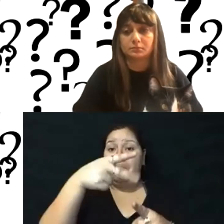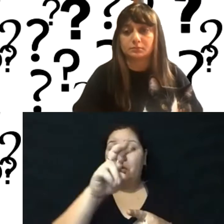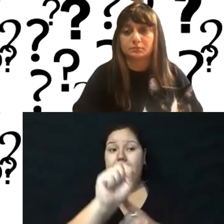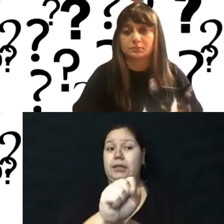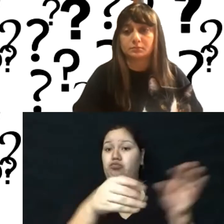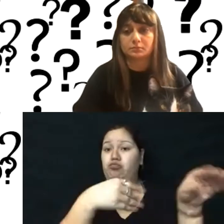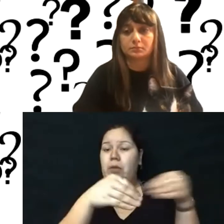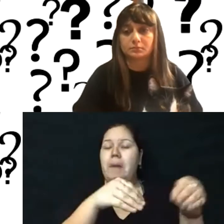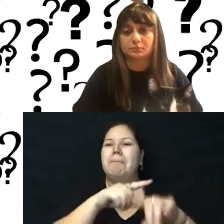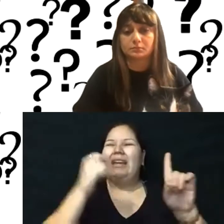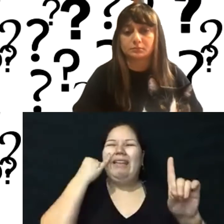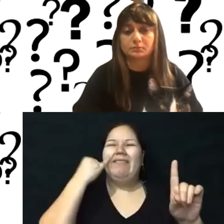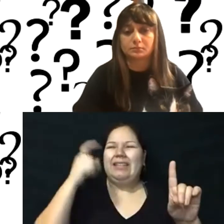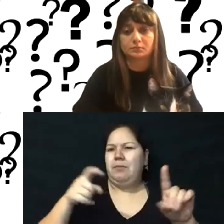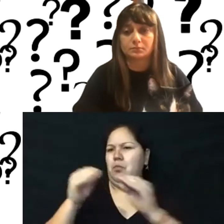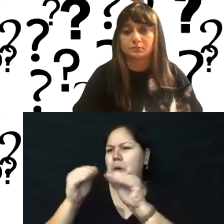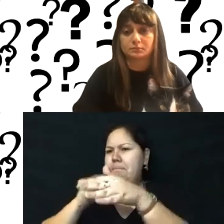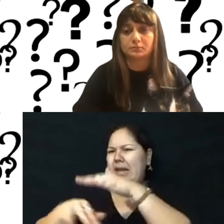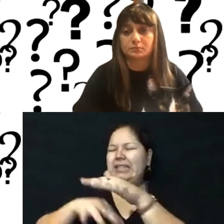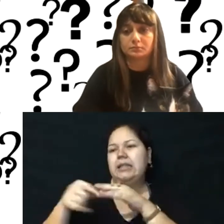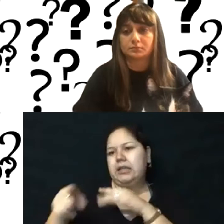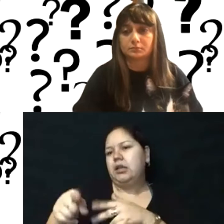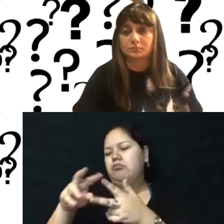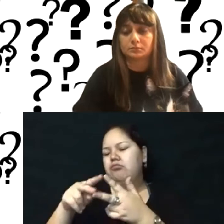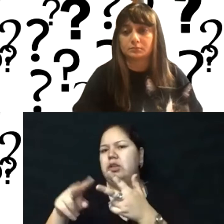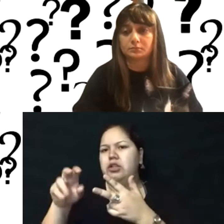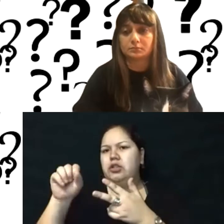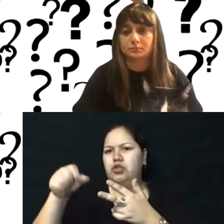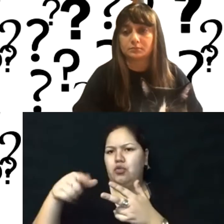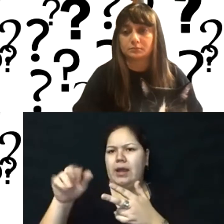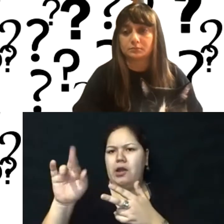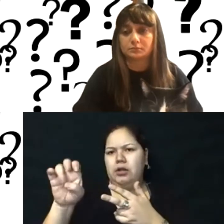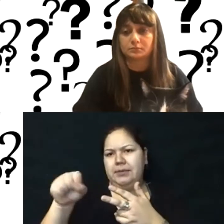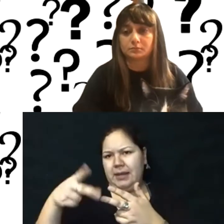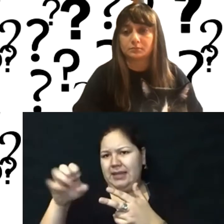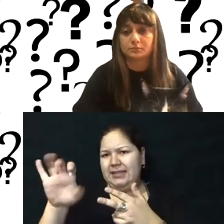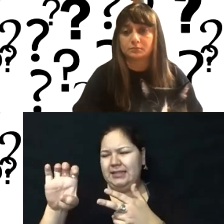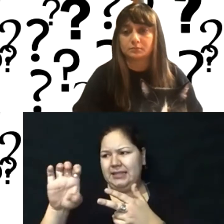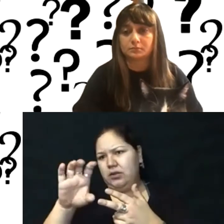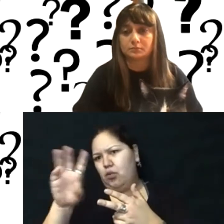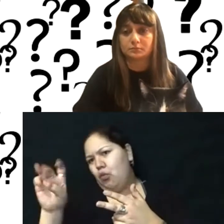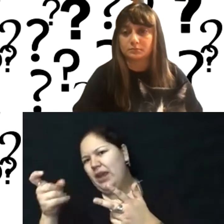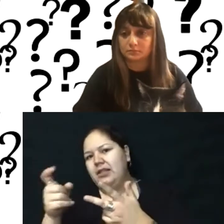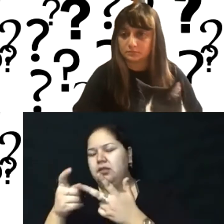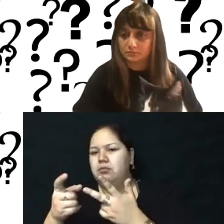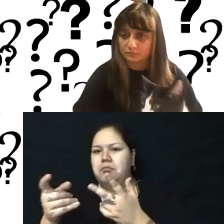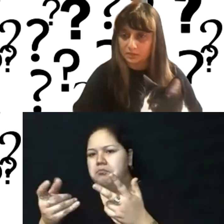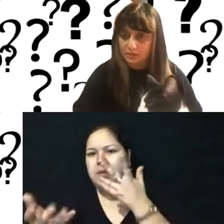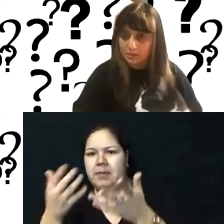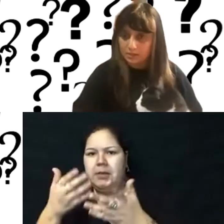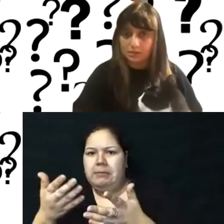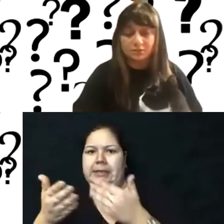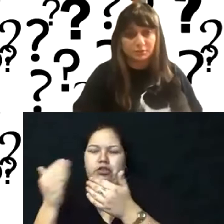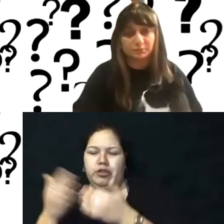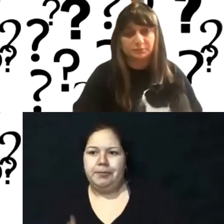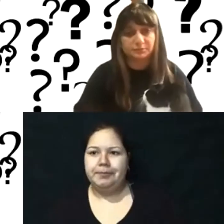then Squarespace and Wix are probably going to do the good job for you. Um, do you want to tackle that next question there, Andrew? Actually, what